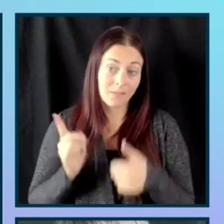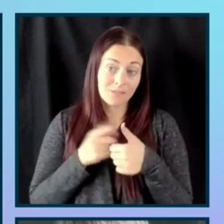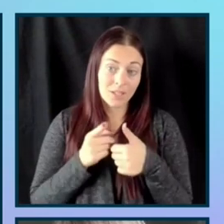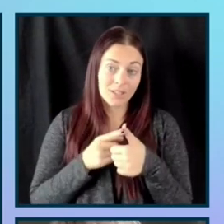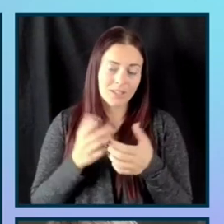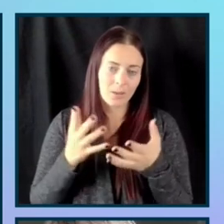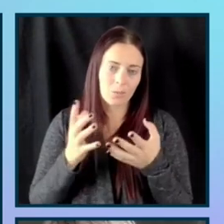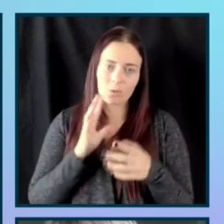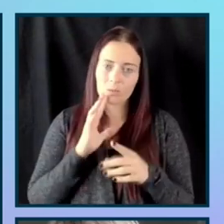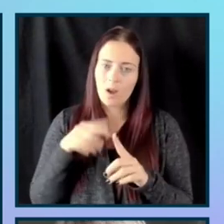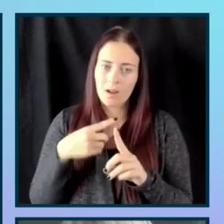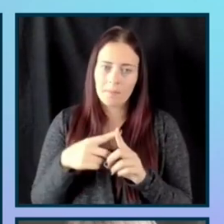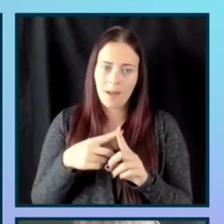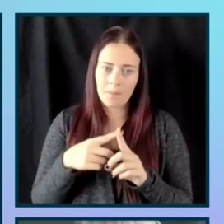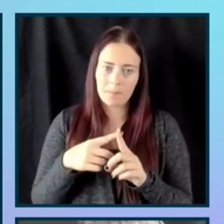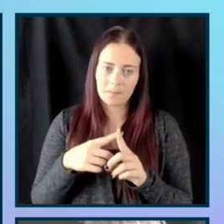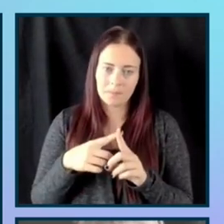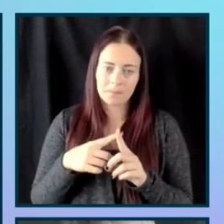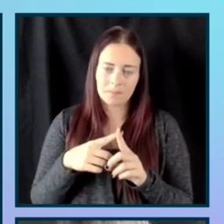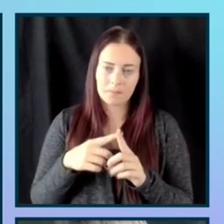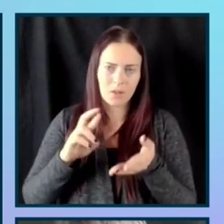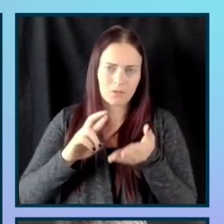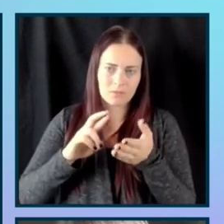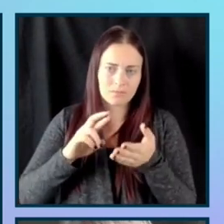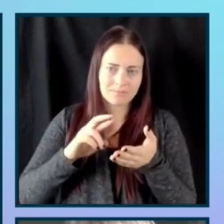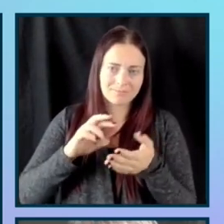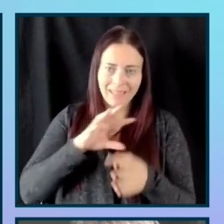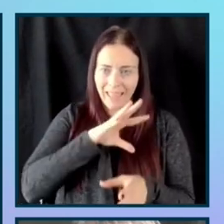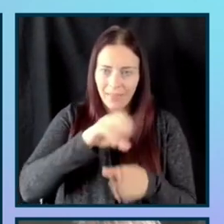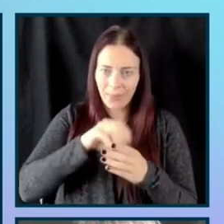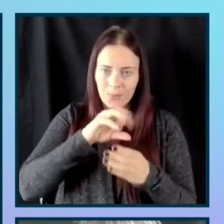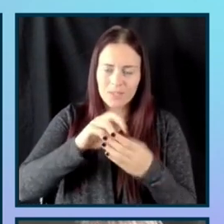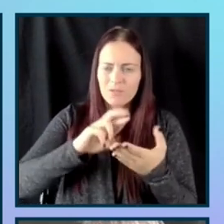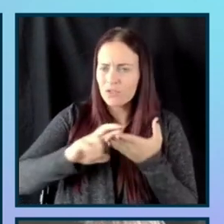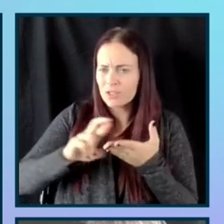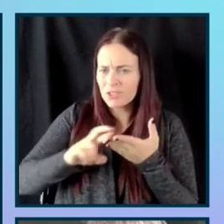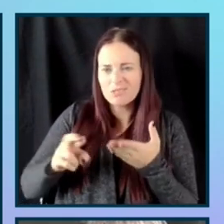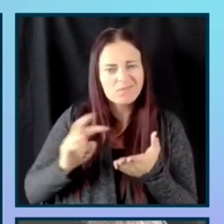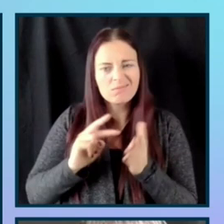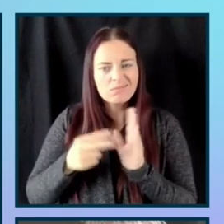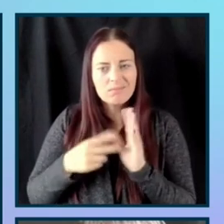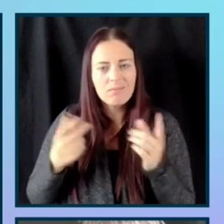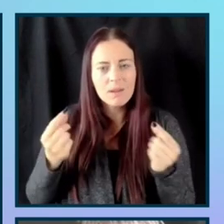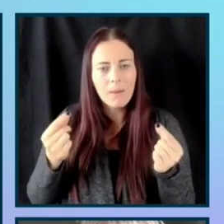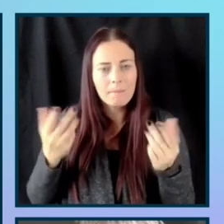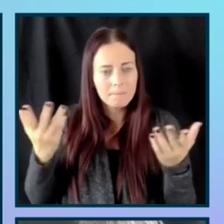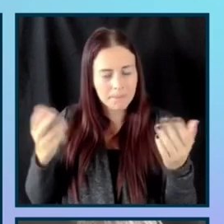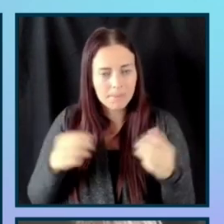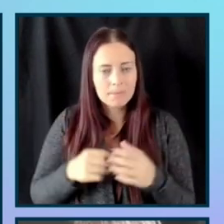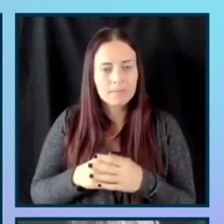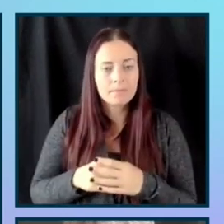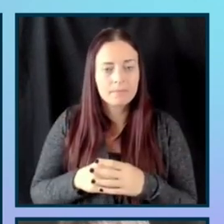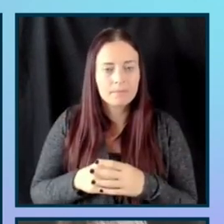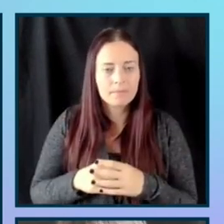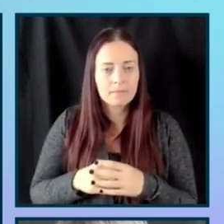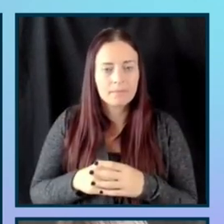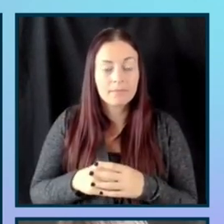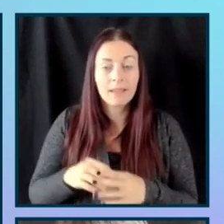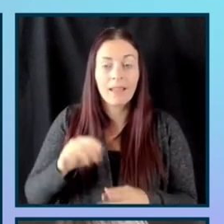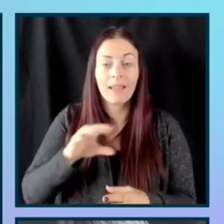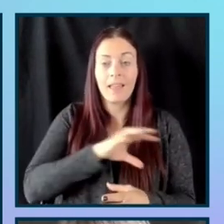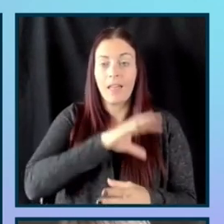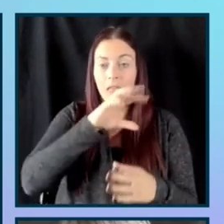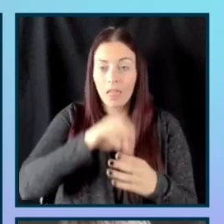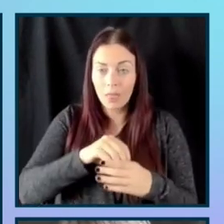about what inclusive research is anyway. So, um, inclusive research is, is